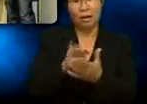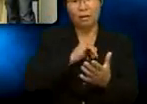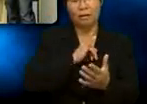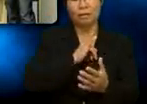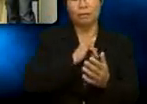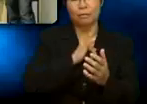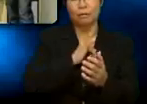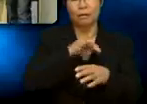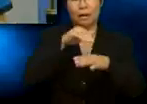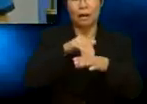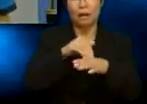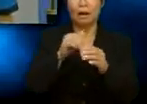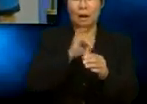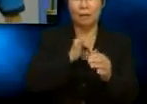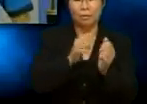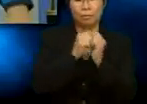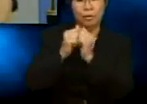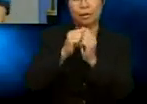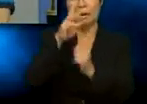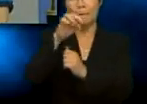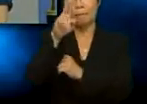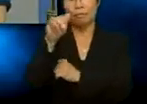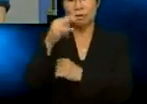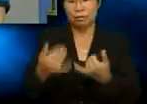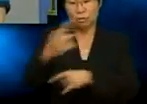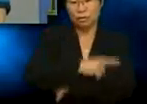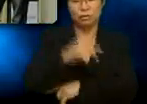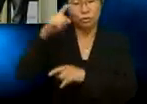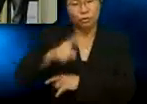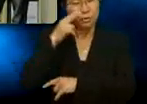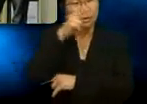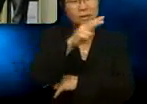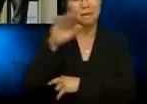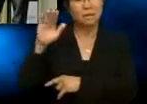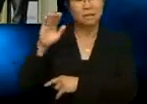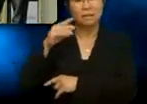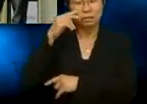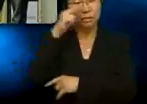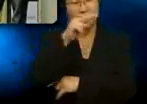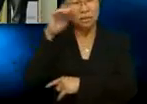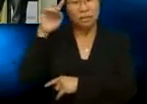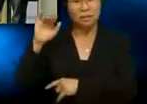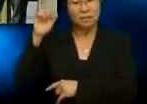You should have seen his face. I think I spoke good English. Very good.